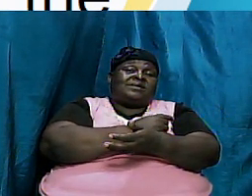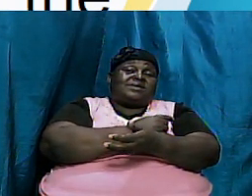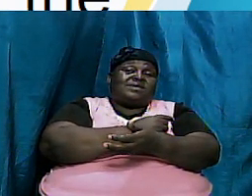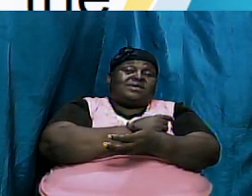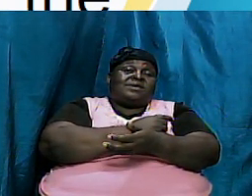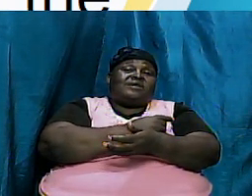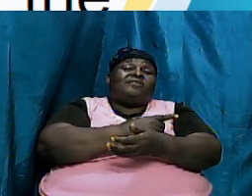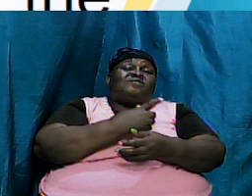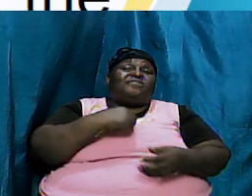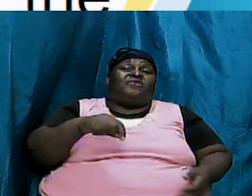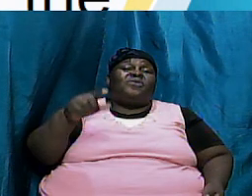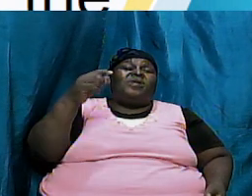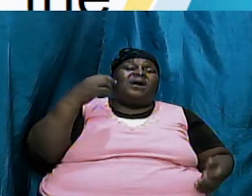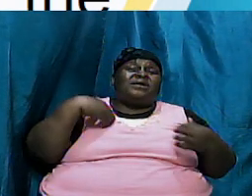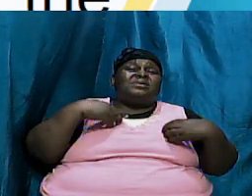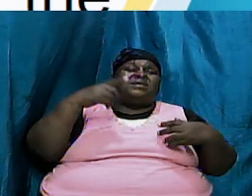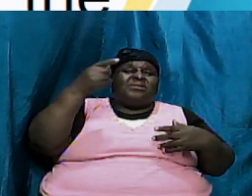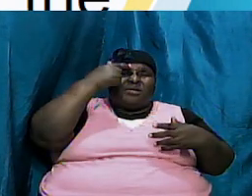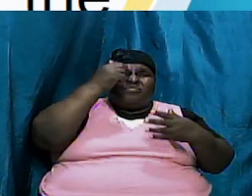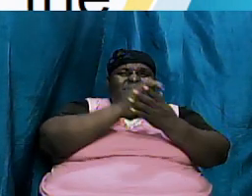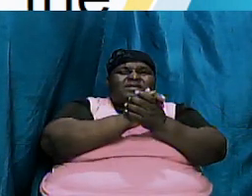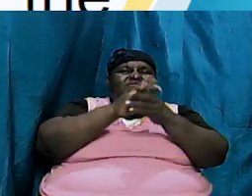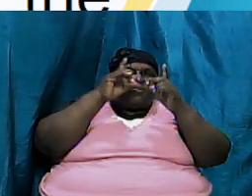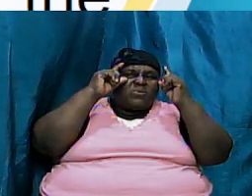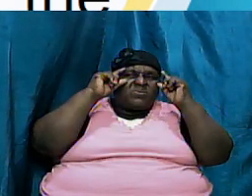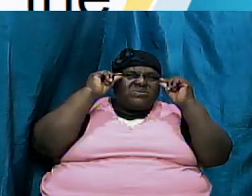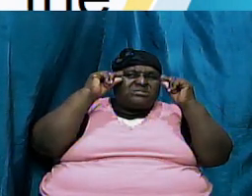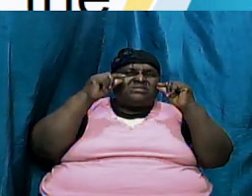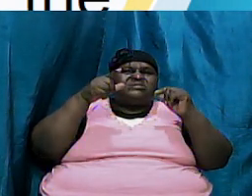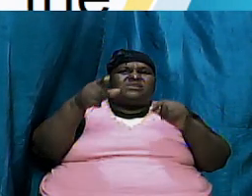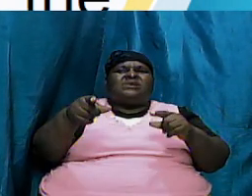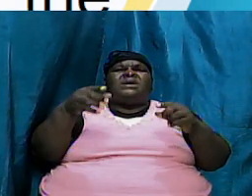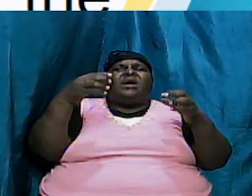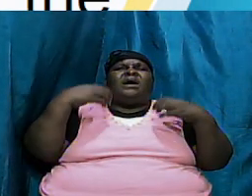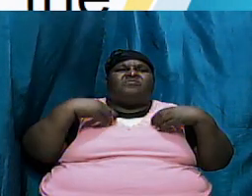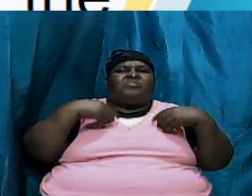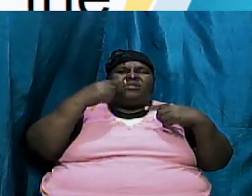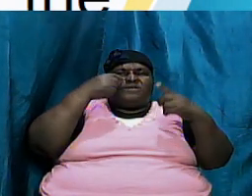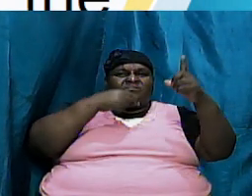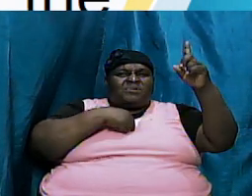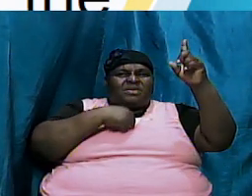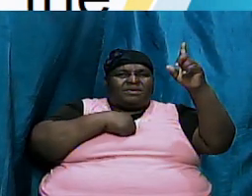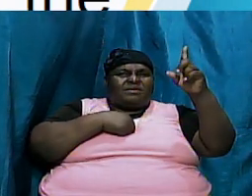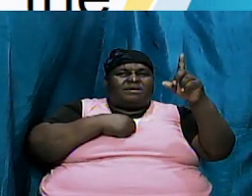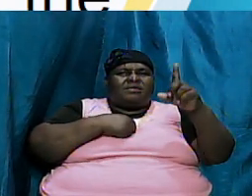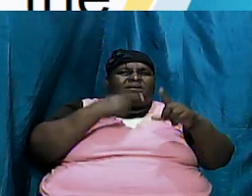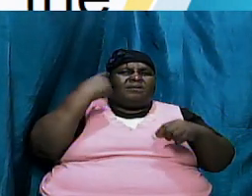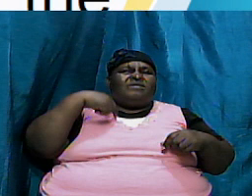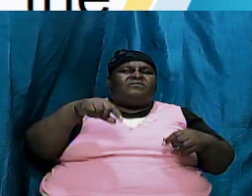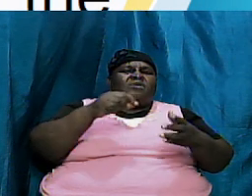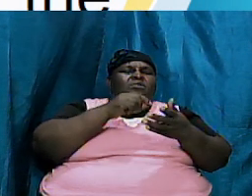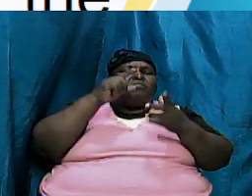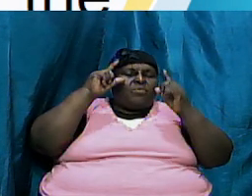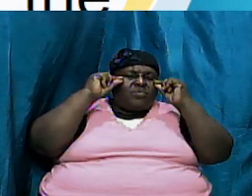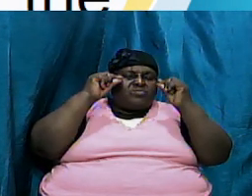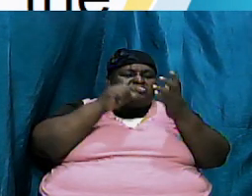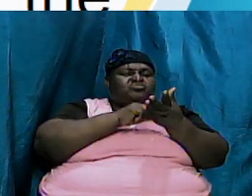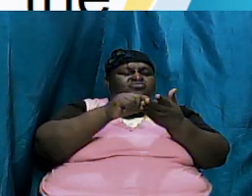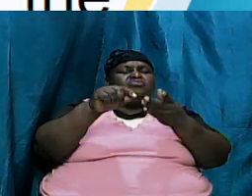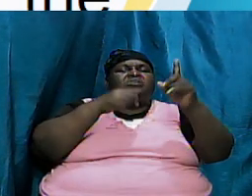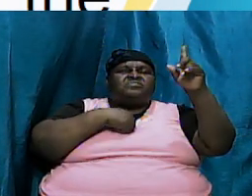something like this for had ye believed Moses ye would have believed me for he wrote of me now